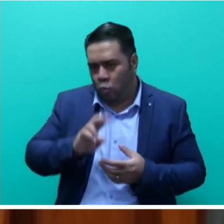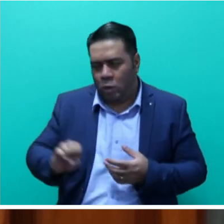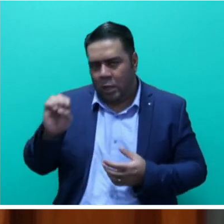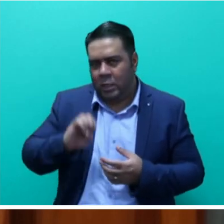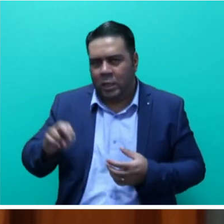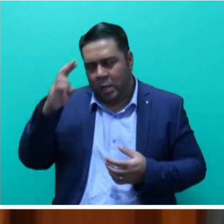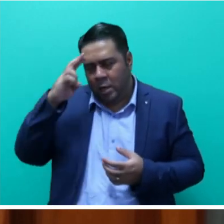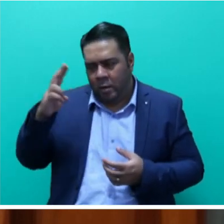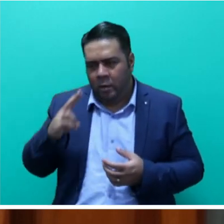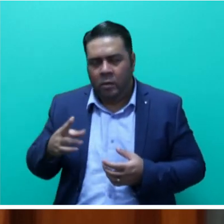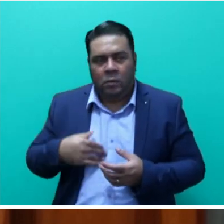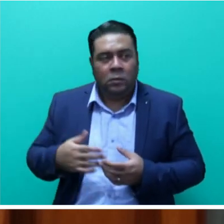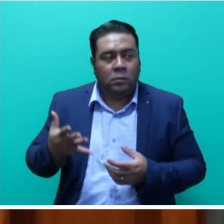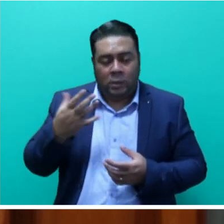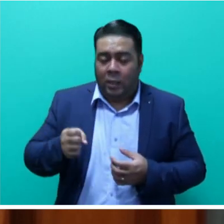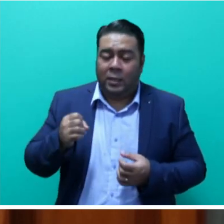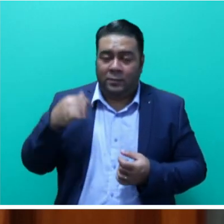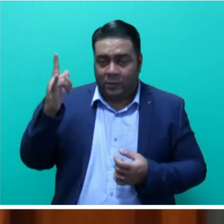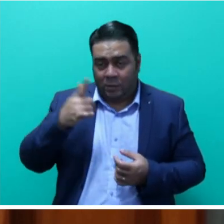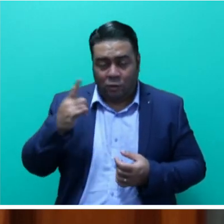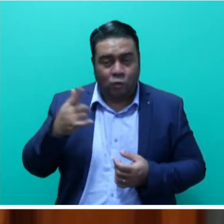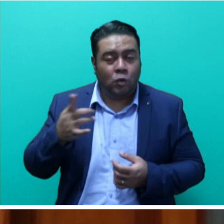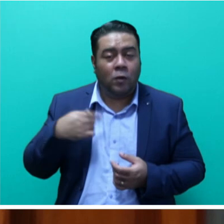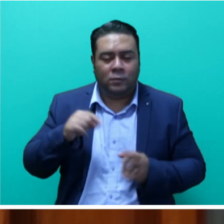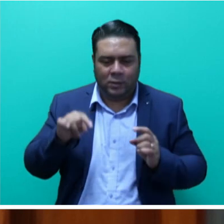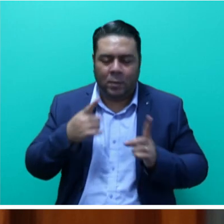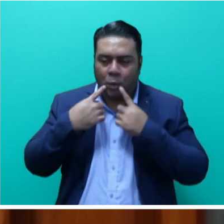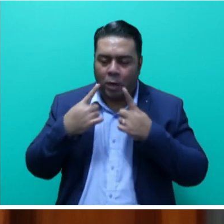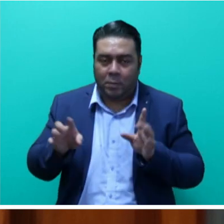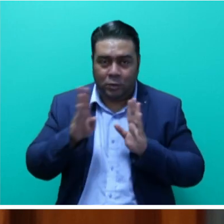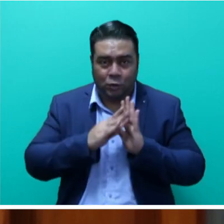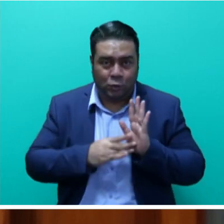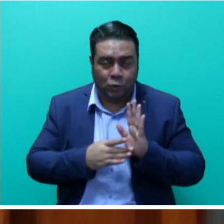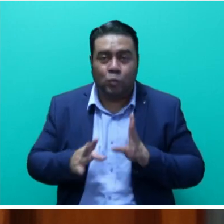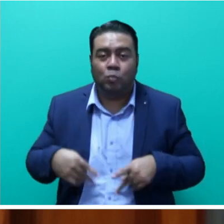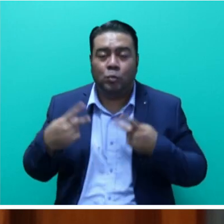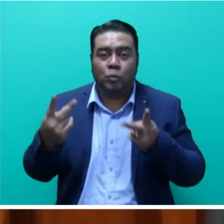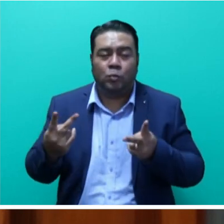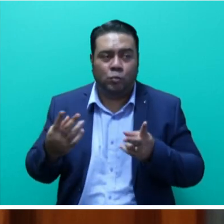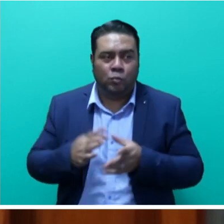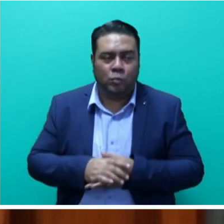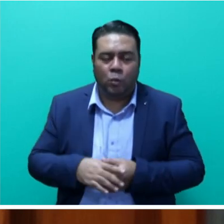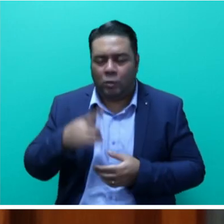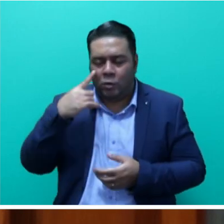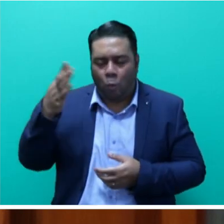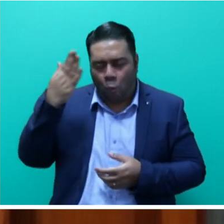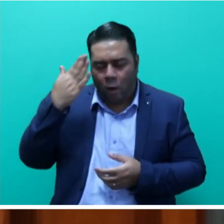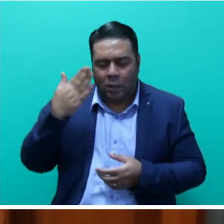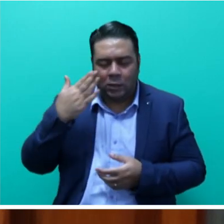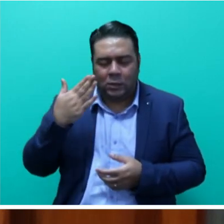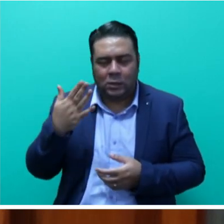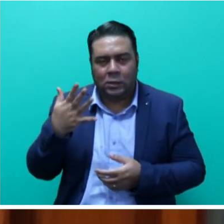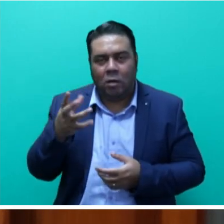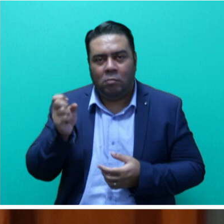other relevant stakeholders to take advantage of this proclamation to promote cooperatives, raise awareness of their